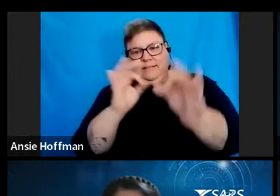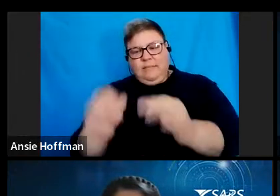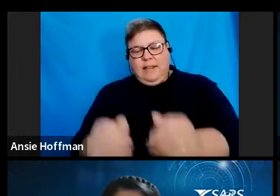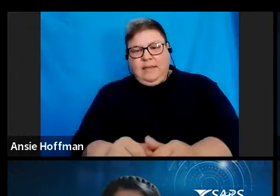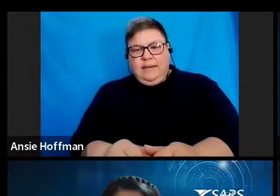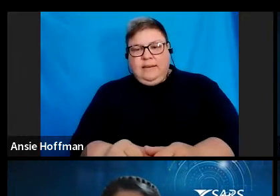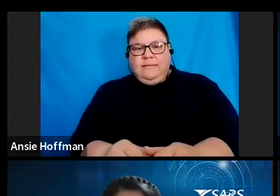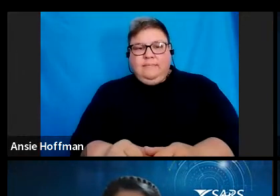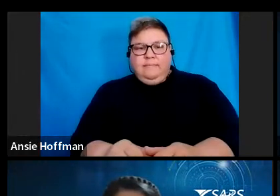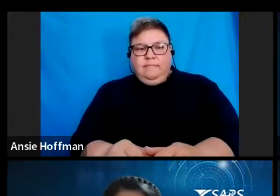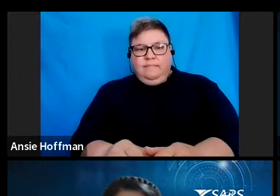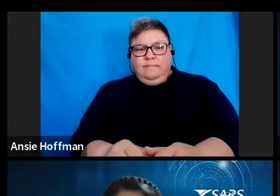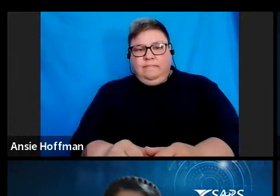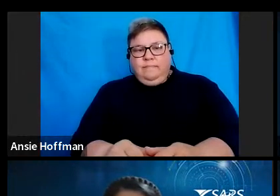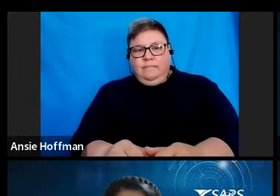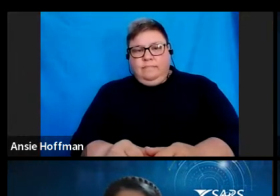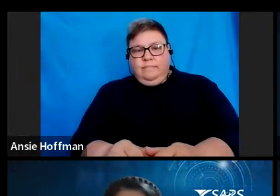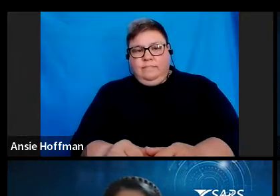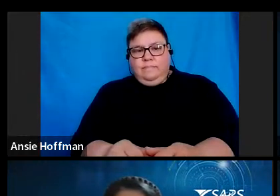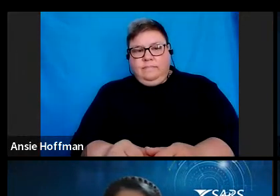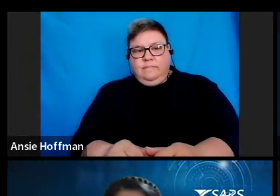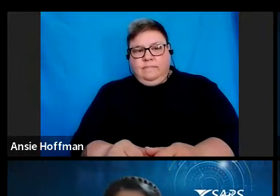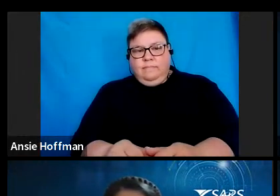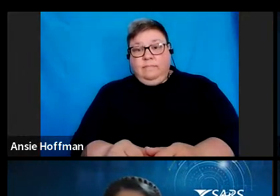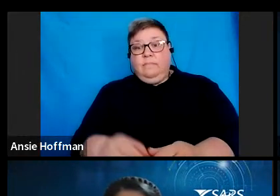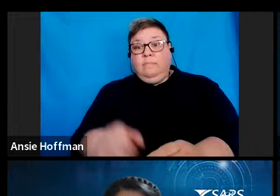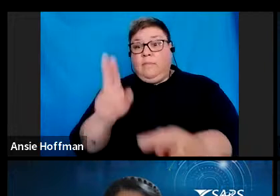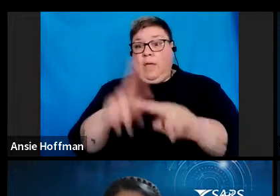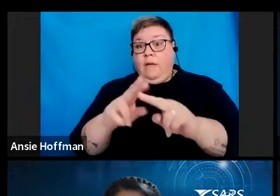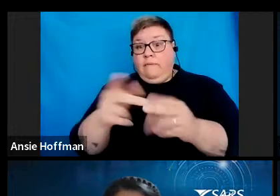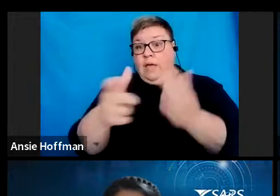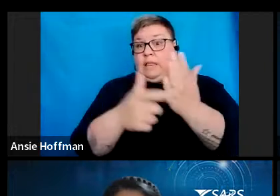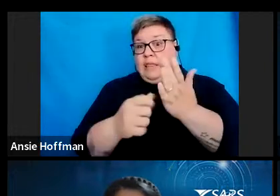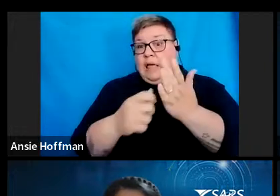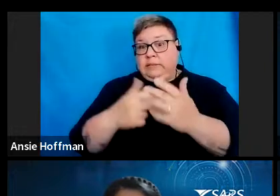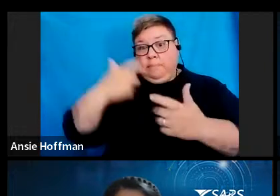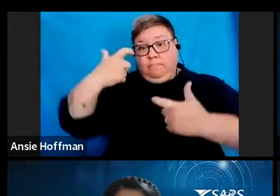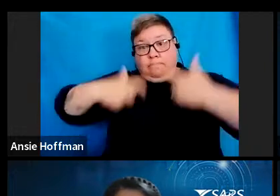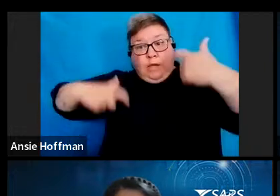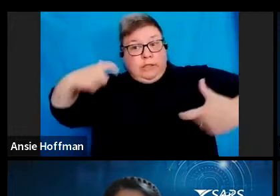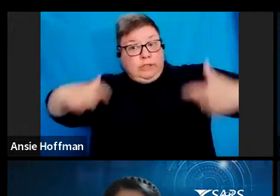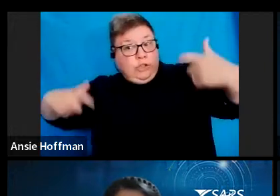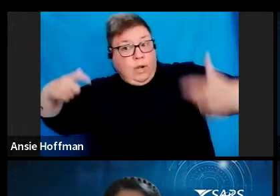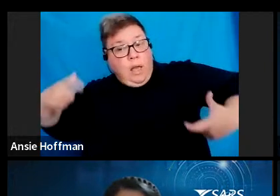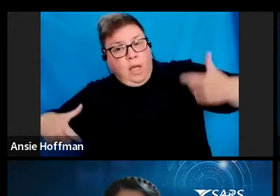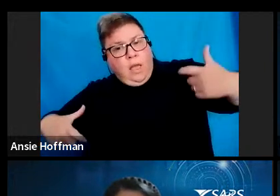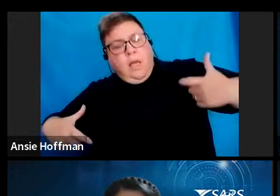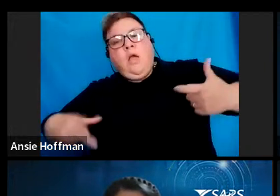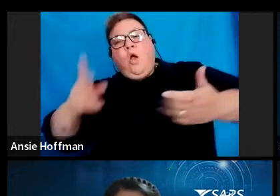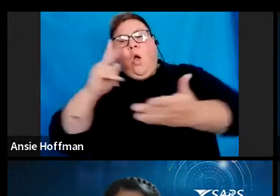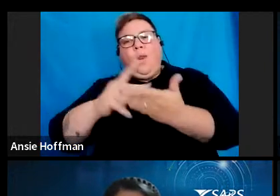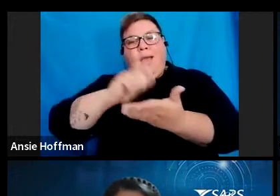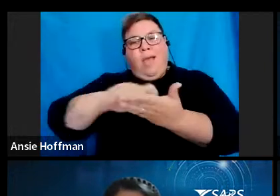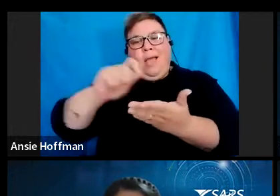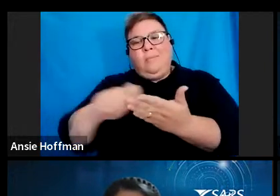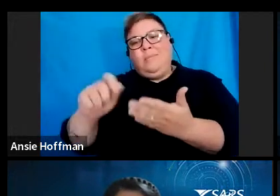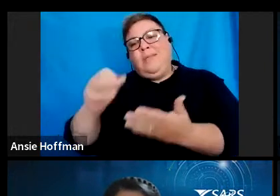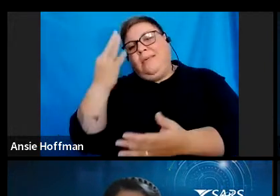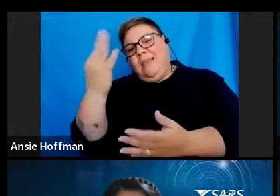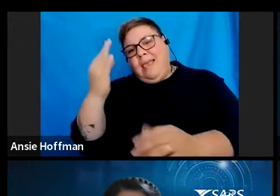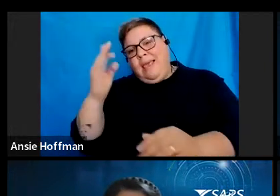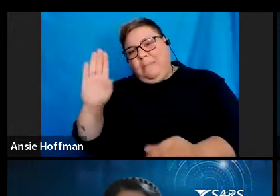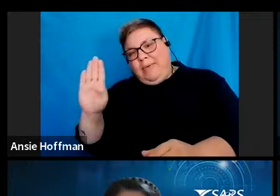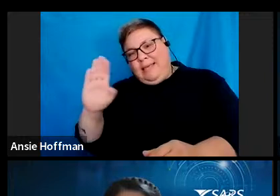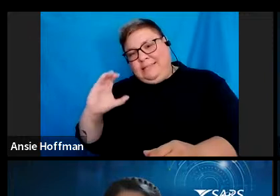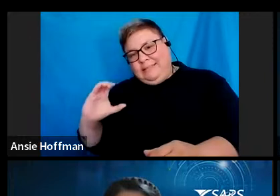If you are a tax practitioner, you are limited to only applying for the IRP3B, the C,